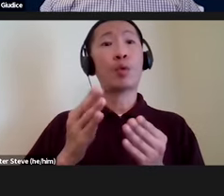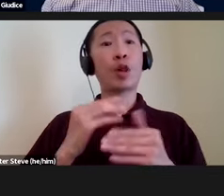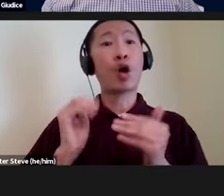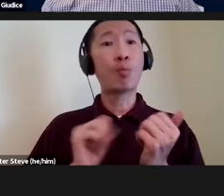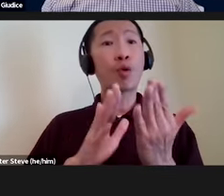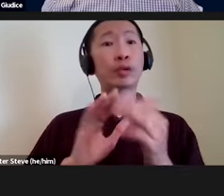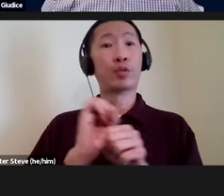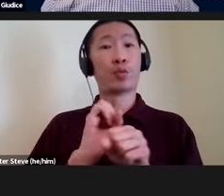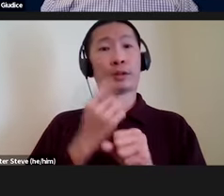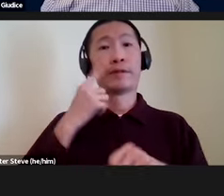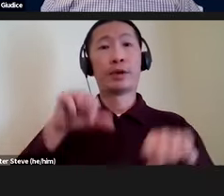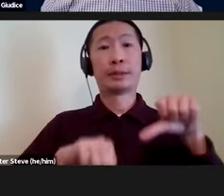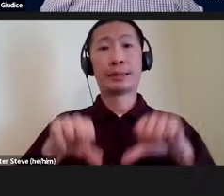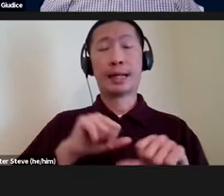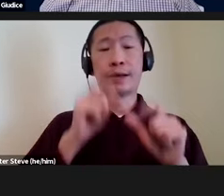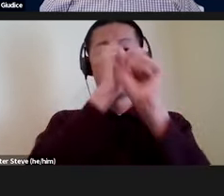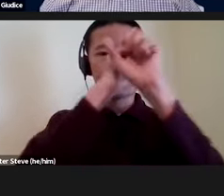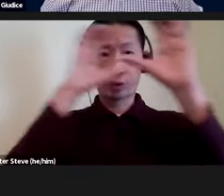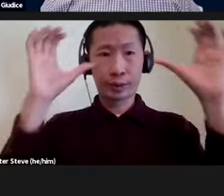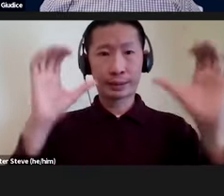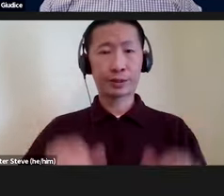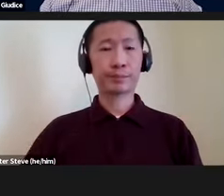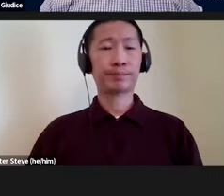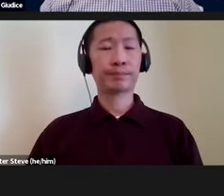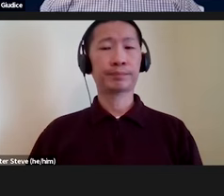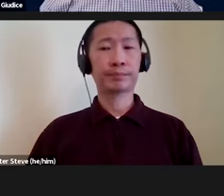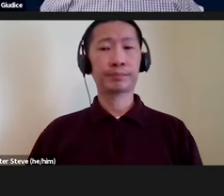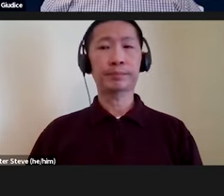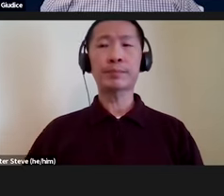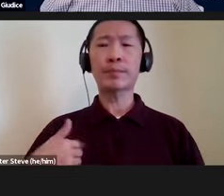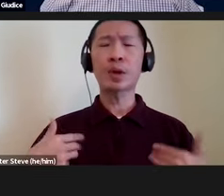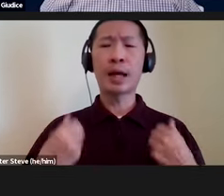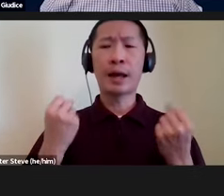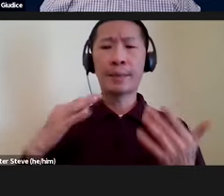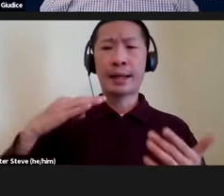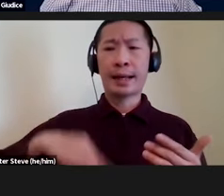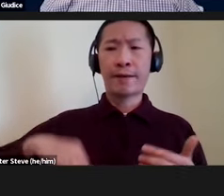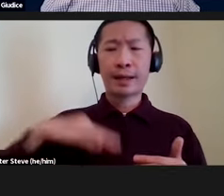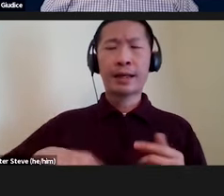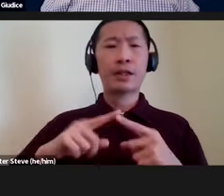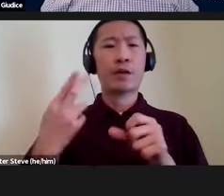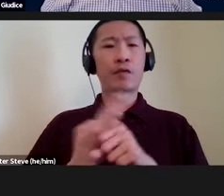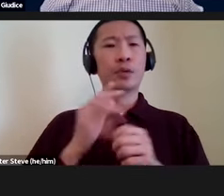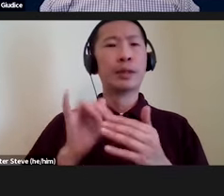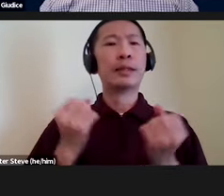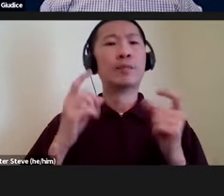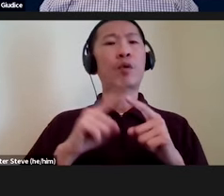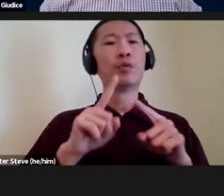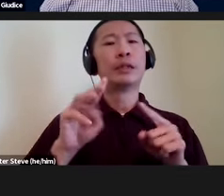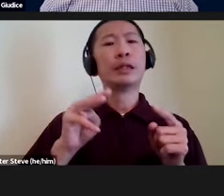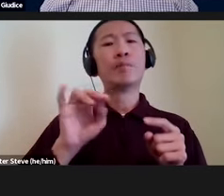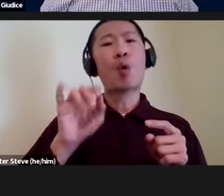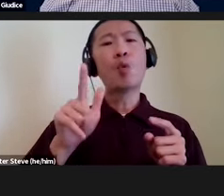scientific visualizations. And there are many advantages of using multimodal interfaces,